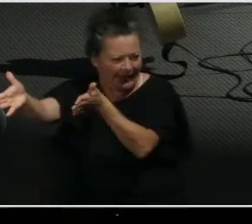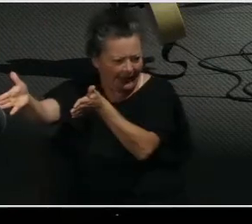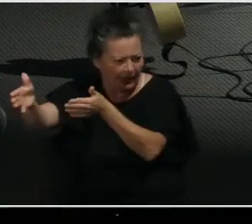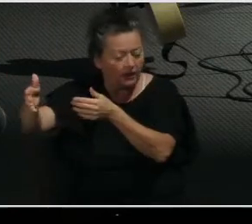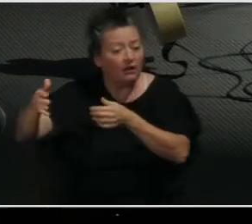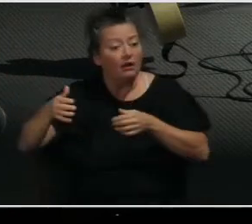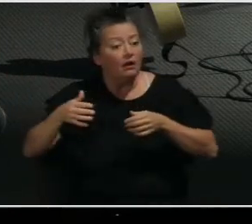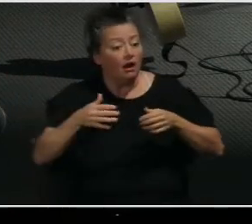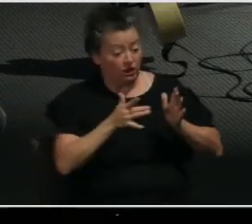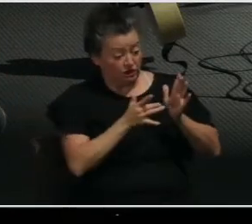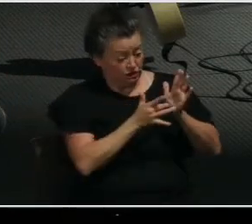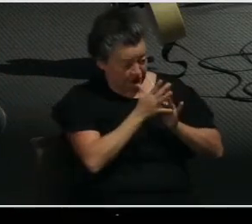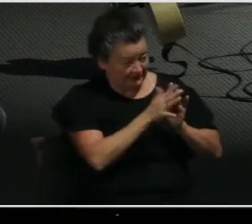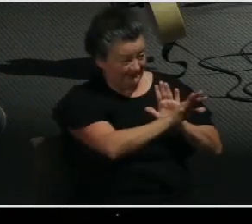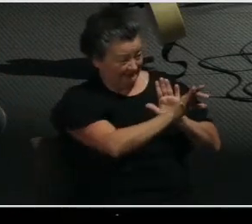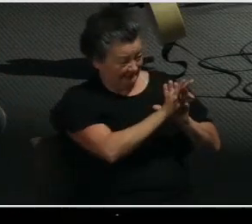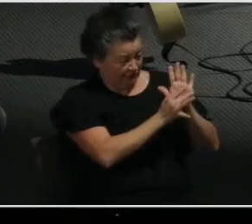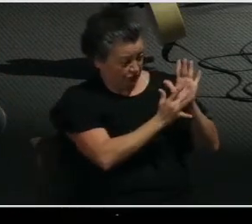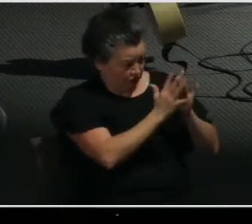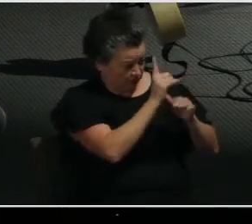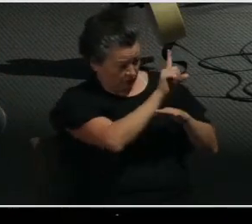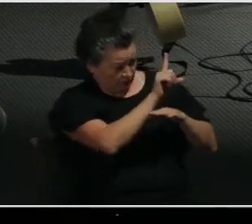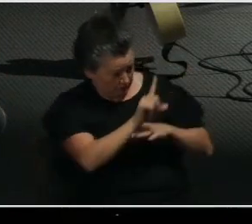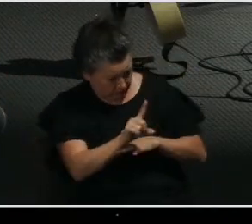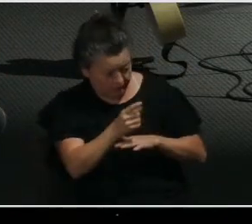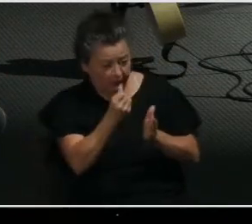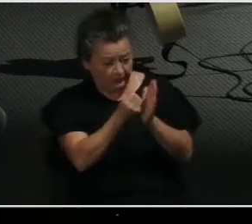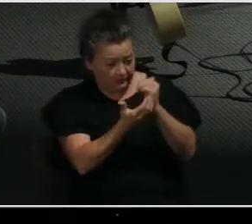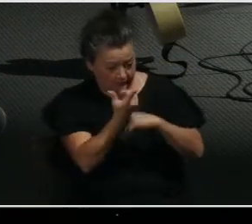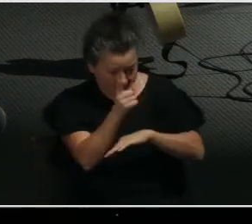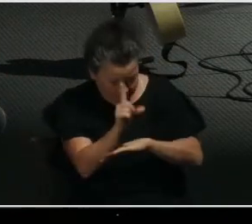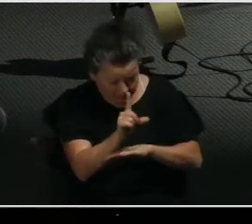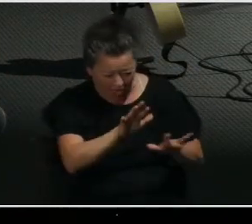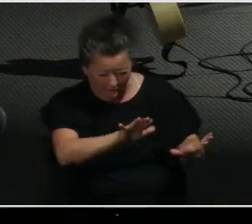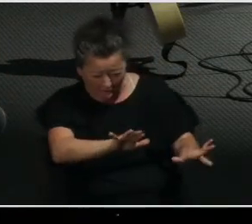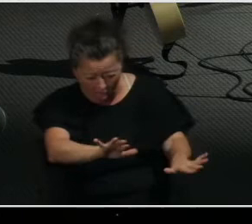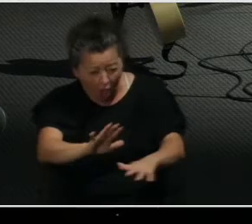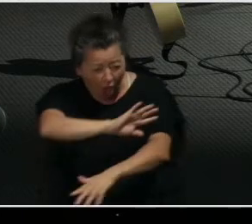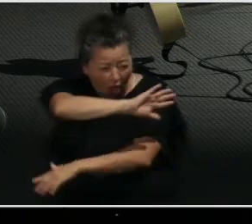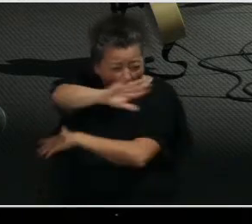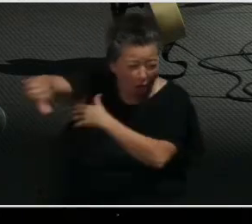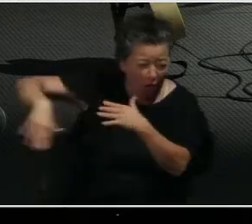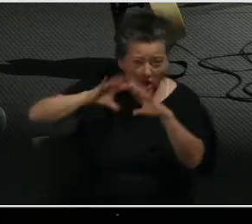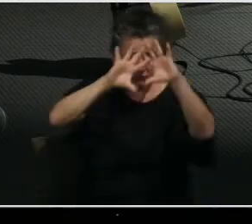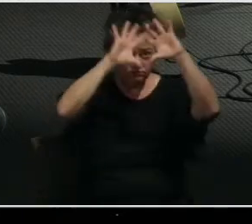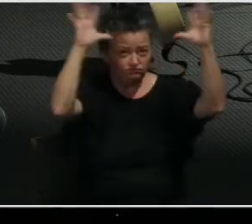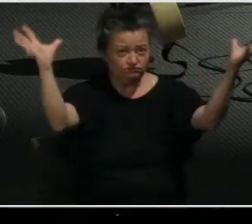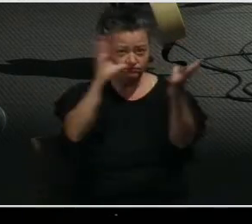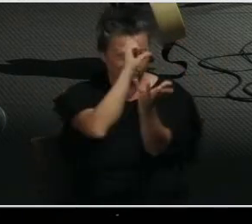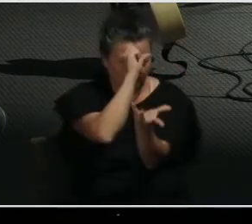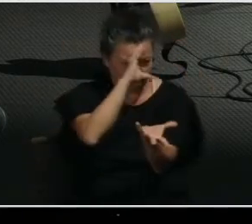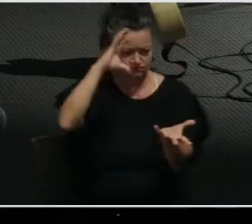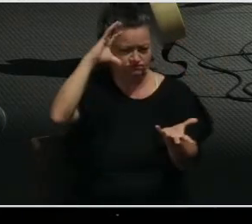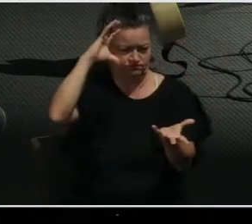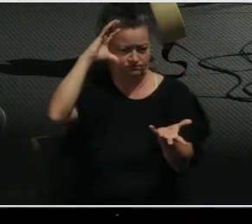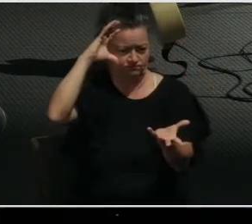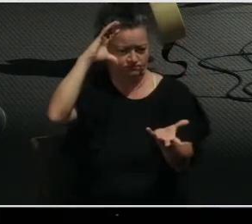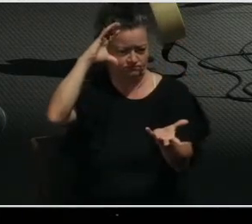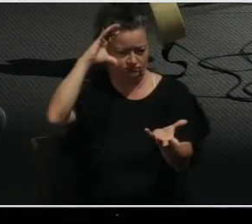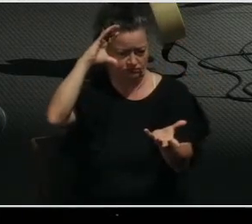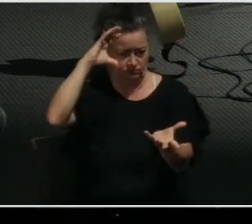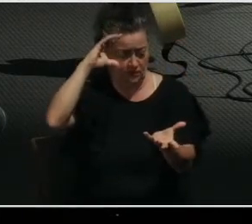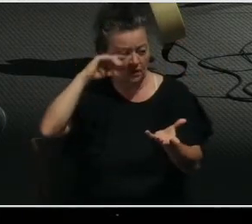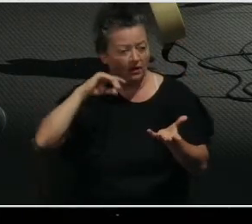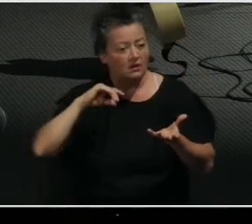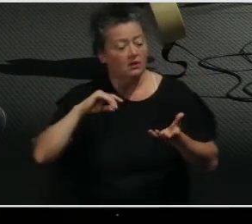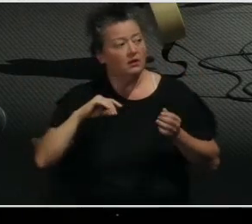and thus and thus a knowledge of God himself. Or another writes, what Paul has